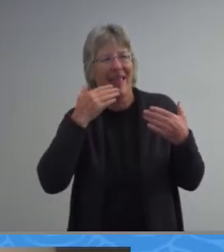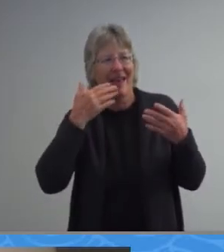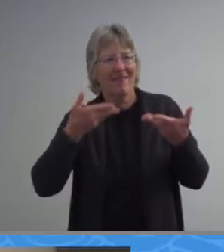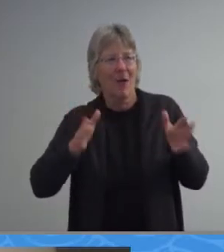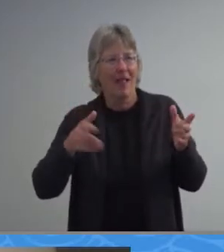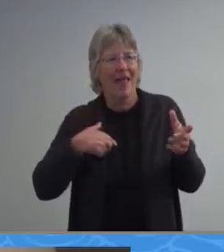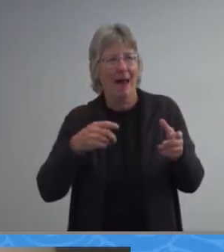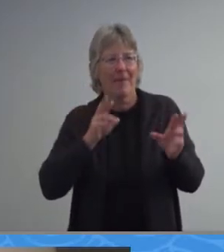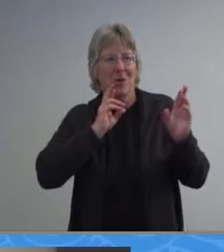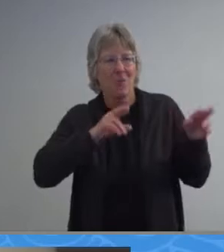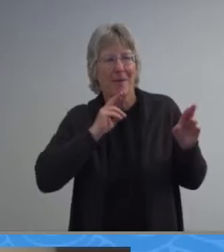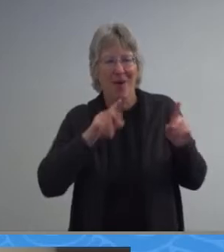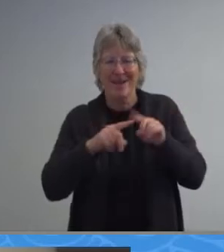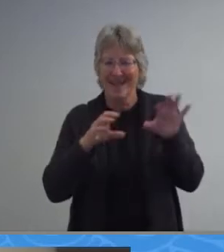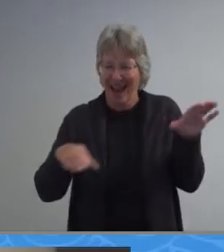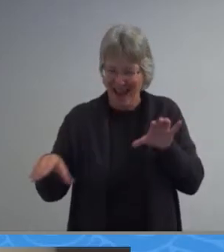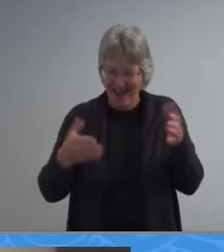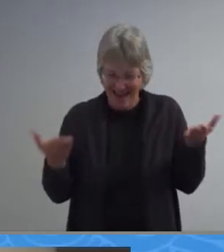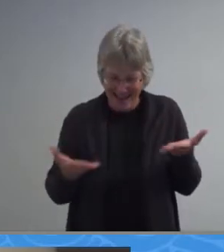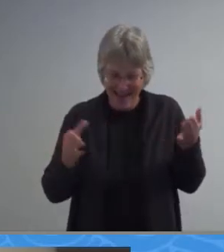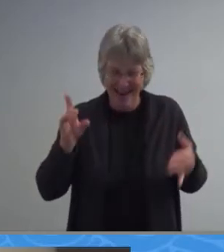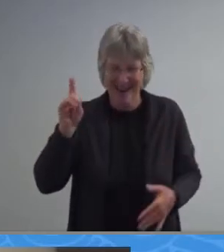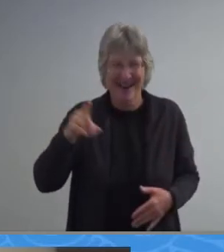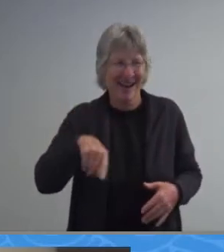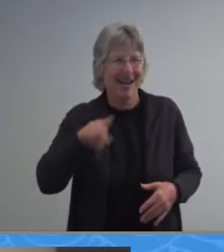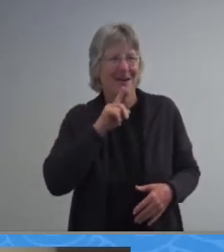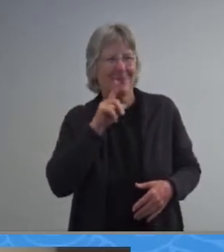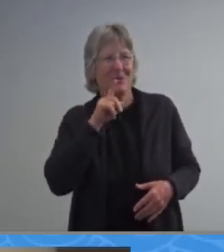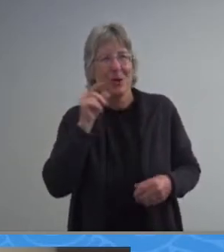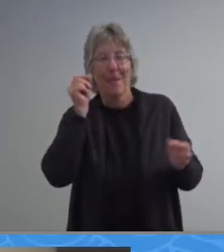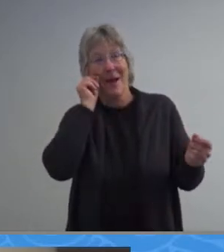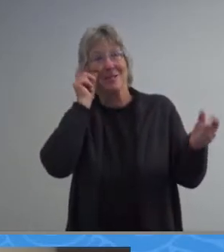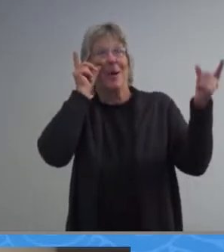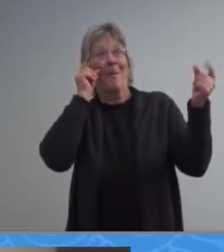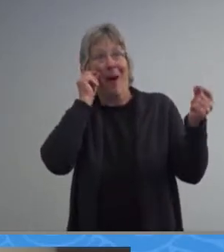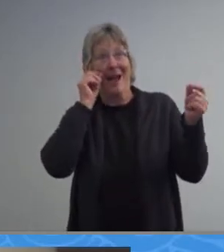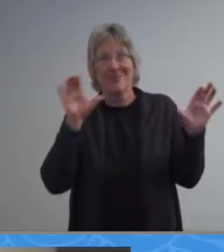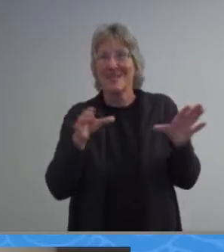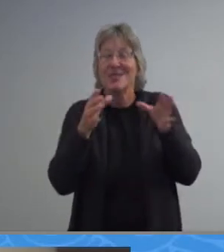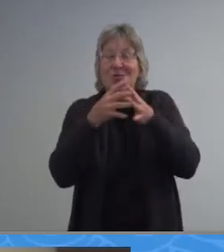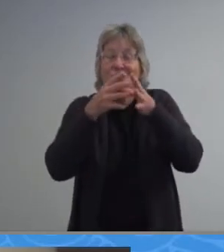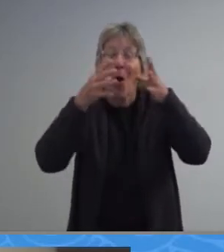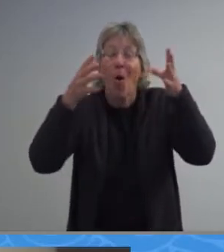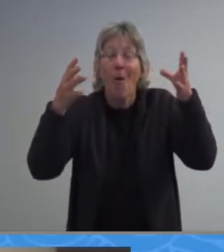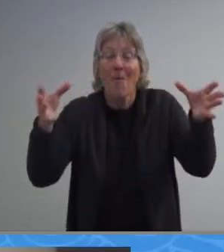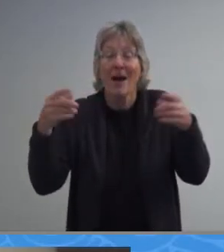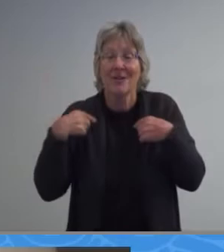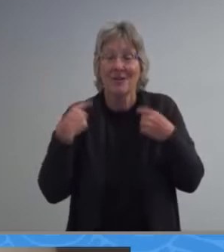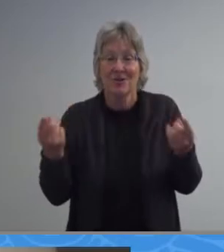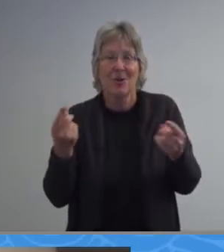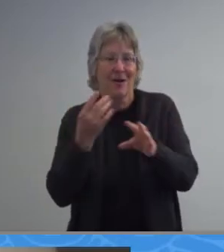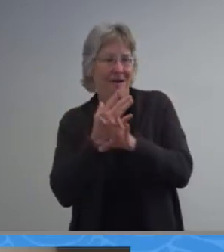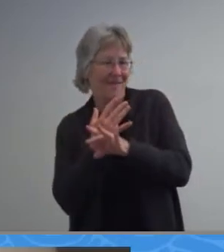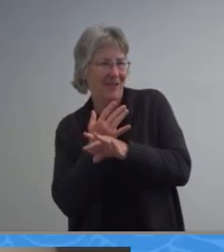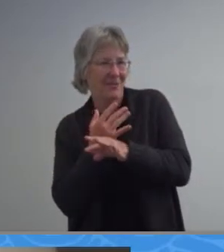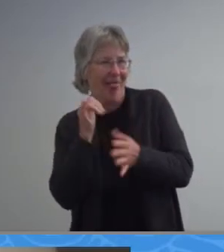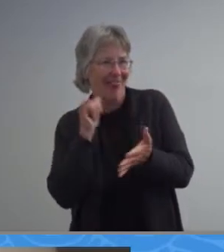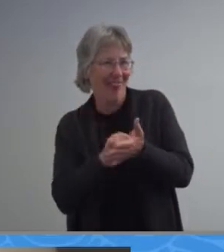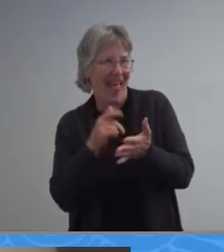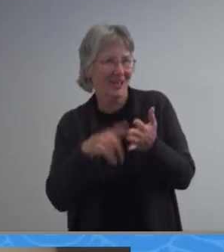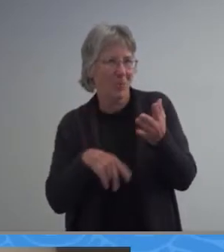at poly i'm sure many of you are surprised that we've managed to do so much in a virtual school year but that's just what jackrabbits do